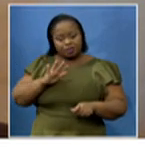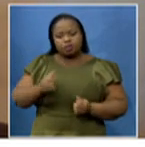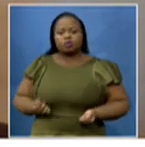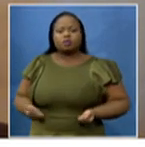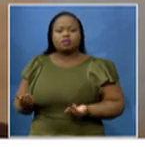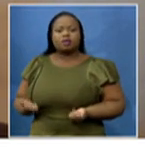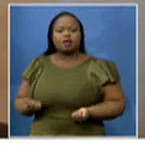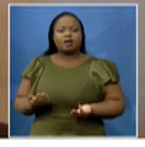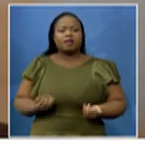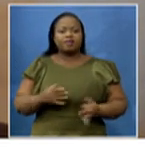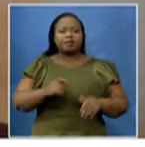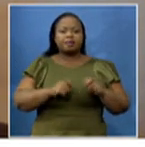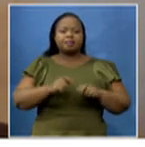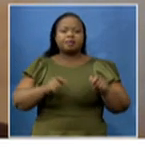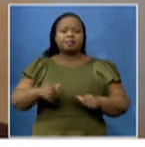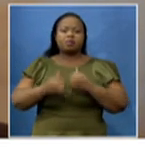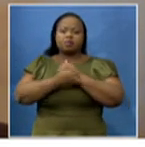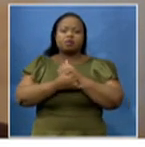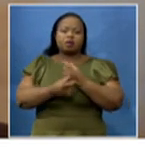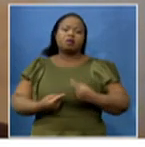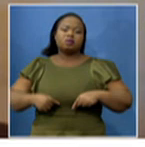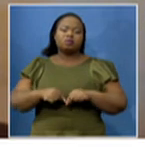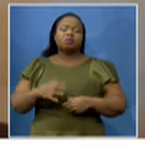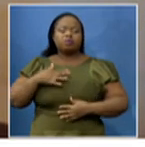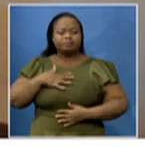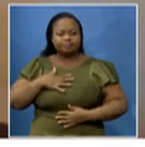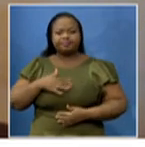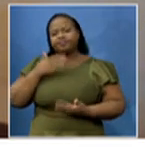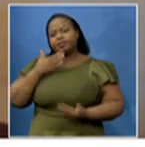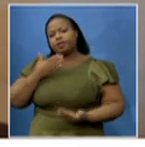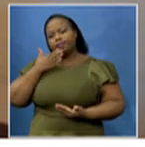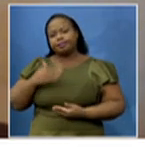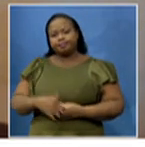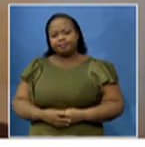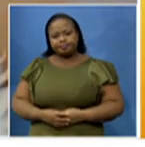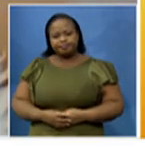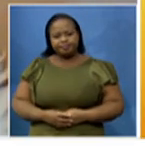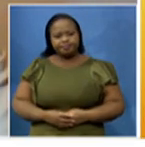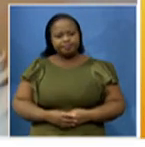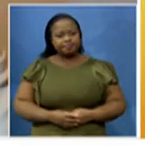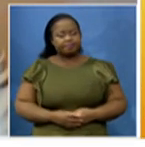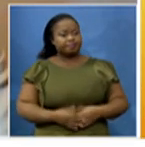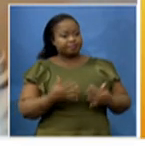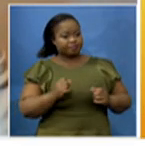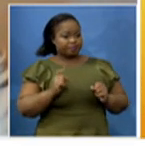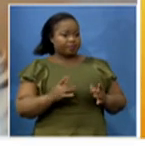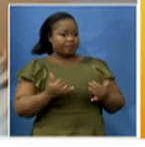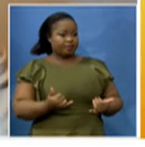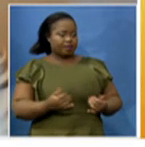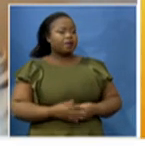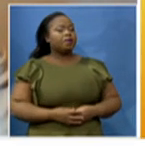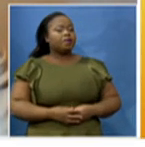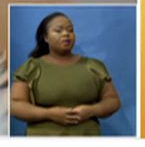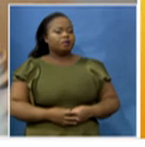our country. And it is really, really grateful that we could contribute towards that. We appreciate it. Simon, I'm going to come back to the question of